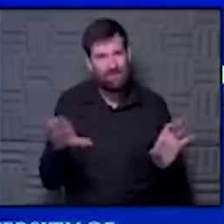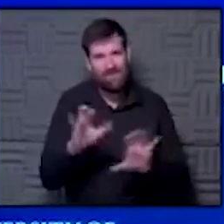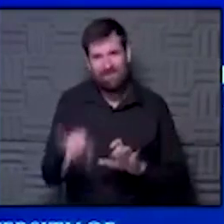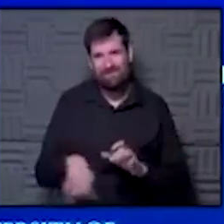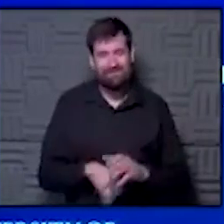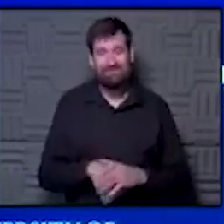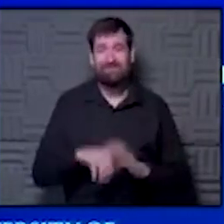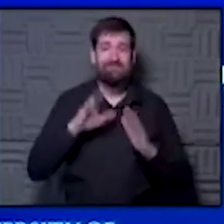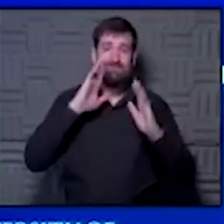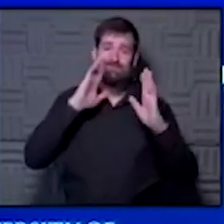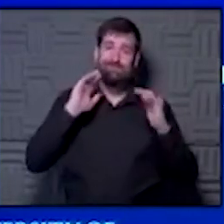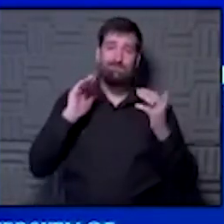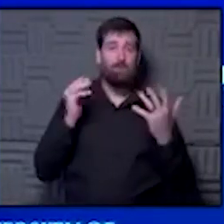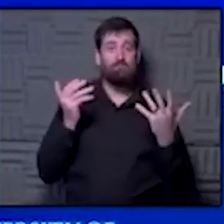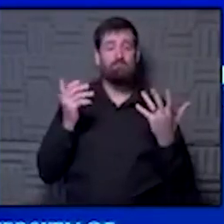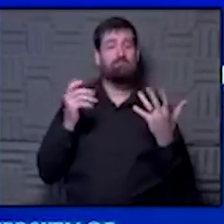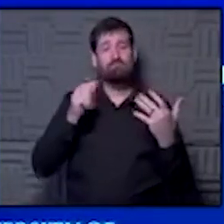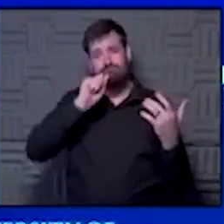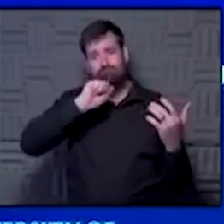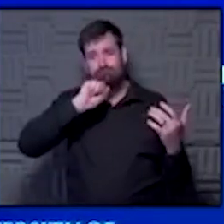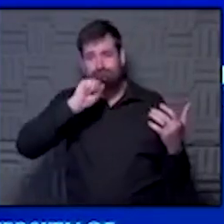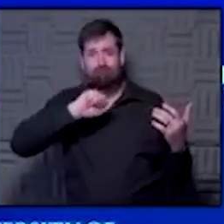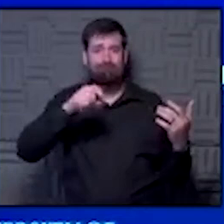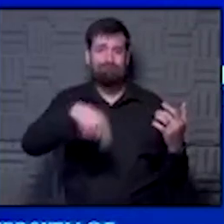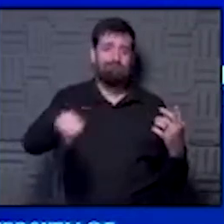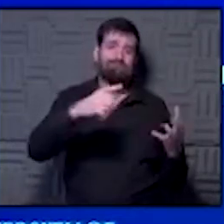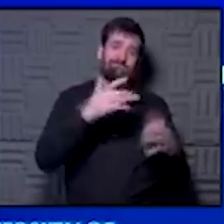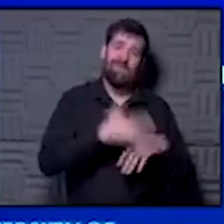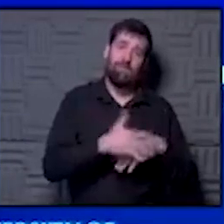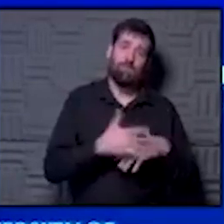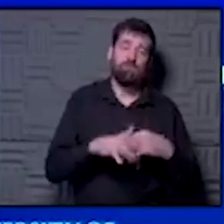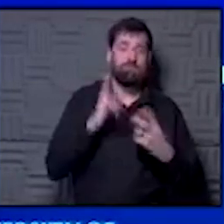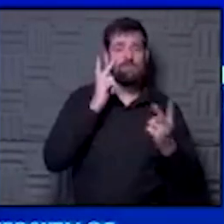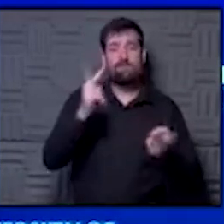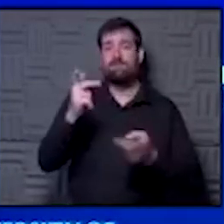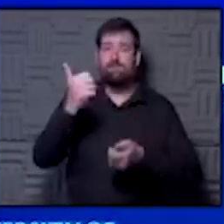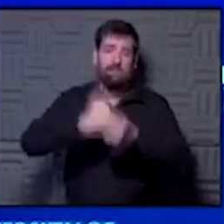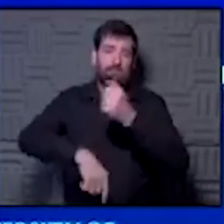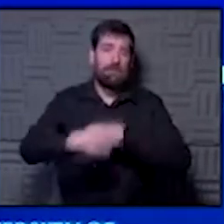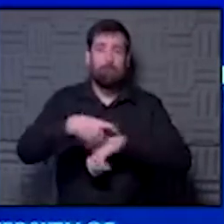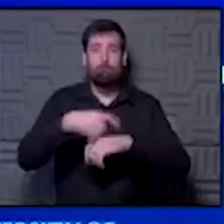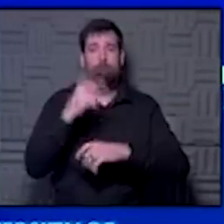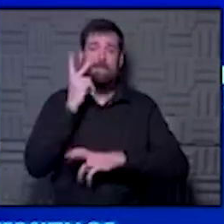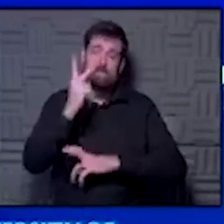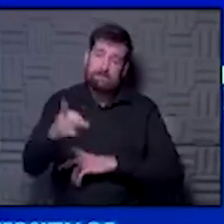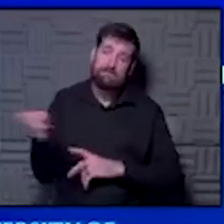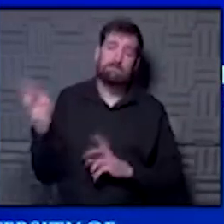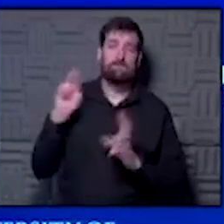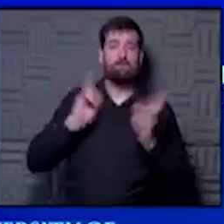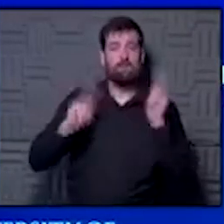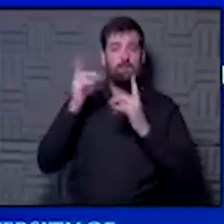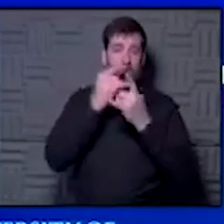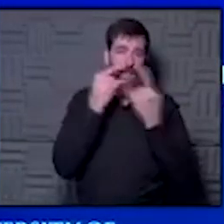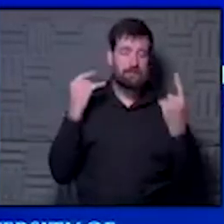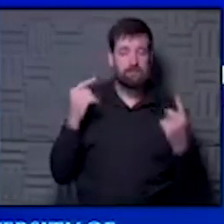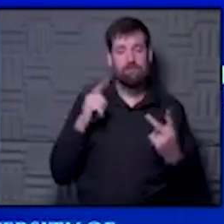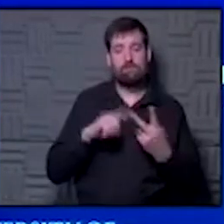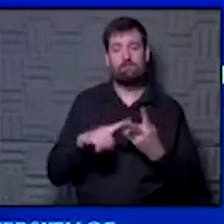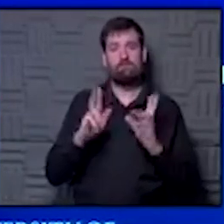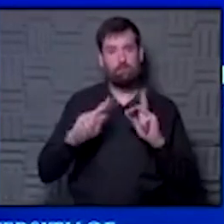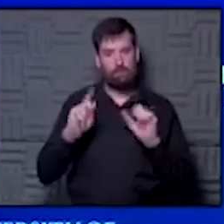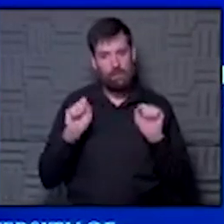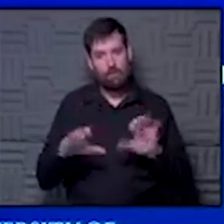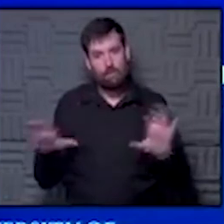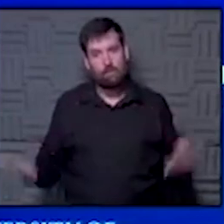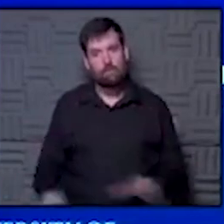Because hope does abound. And hope is there and it's available to us. You see it every time. You watch people wear masks. You see it when people can do things